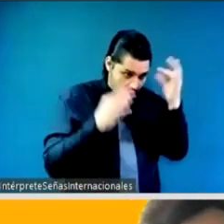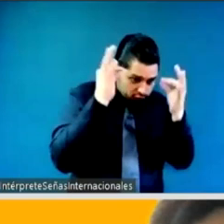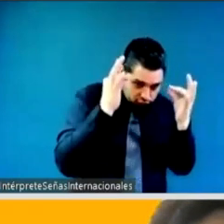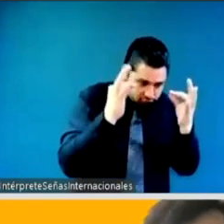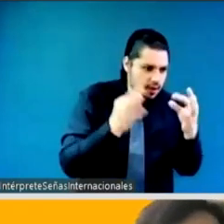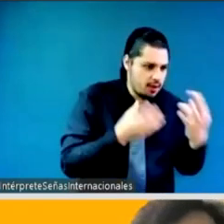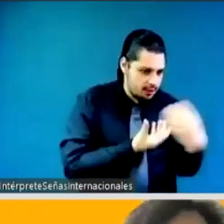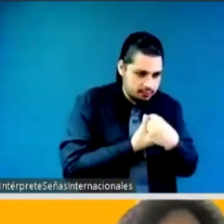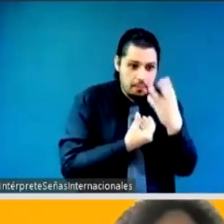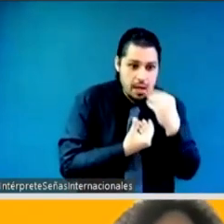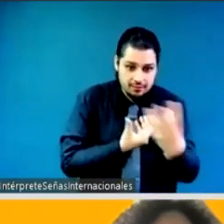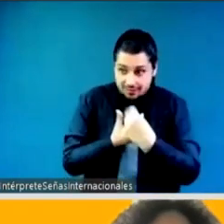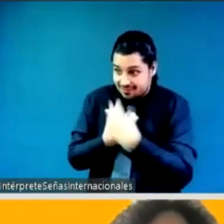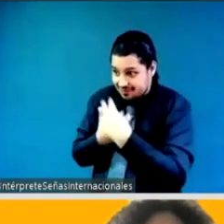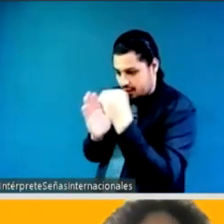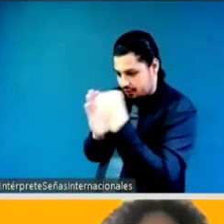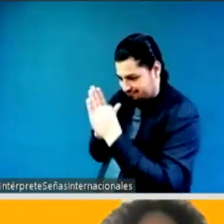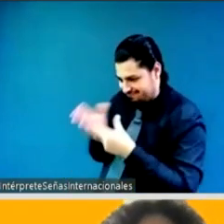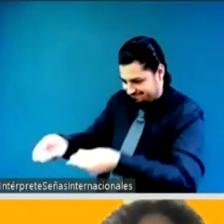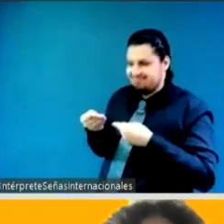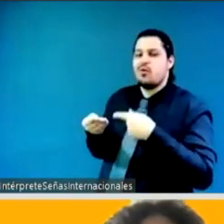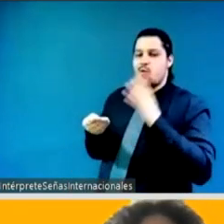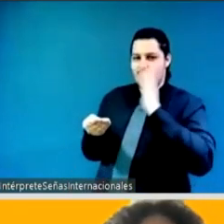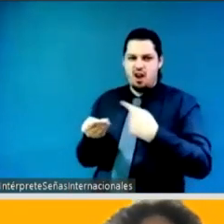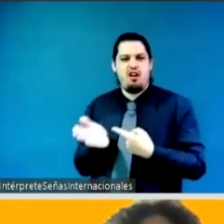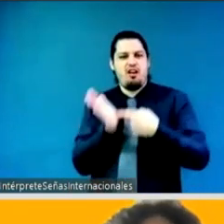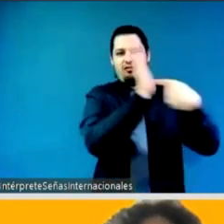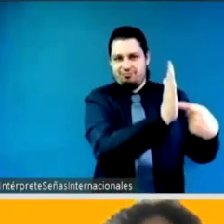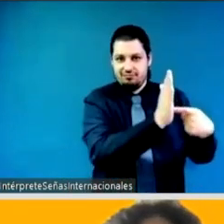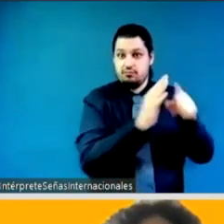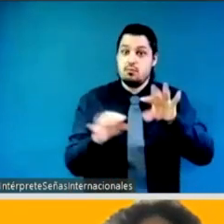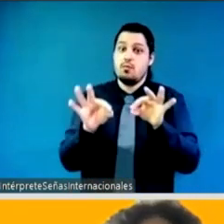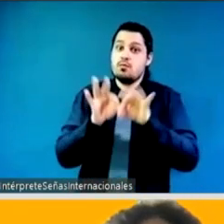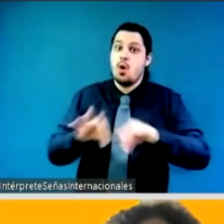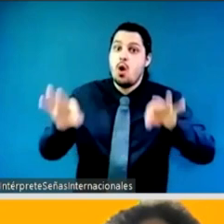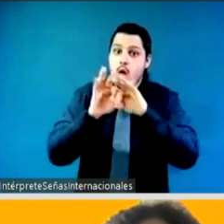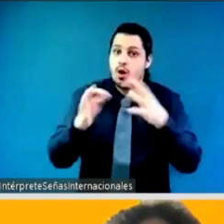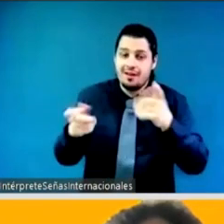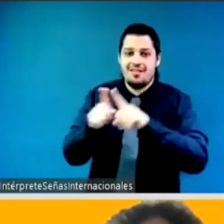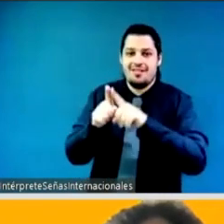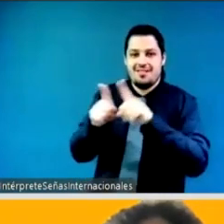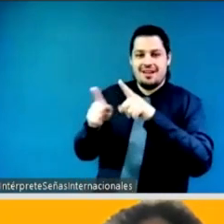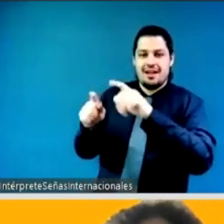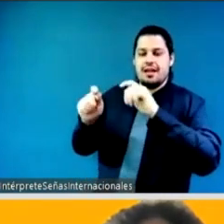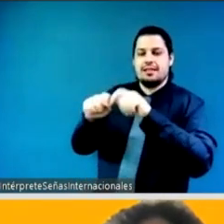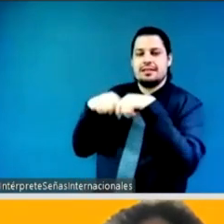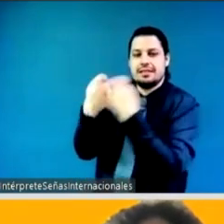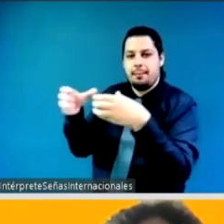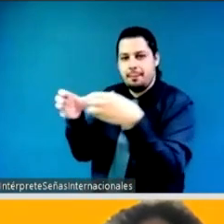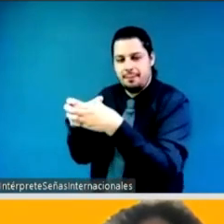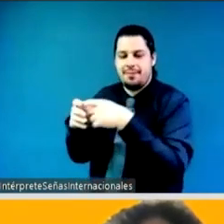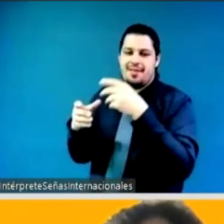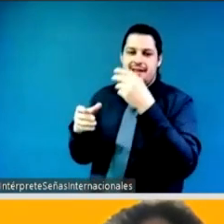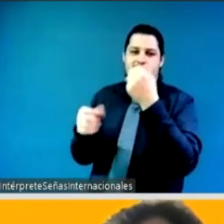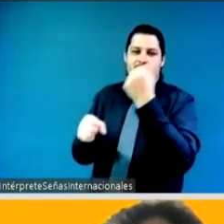is it in in your community and in your organization what you can what you can commit to and something i also want to